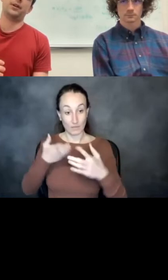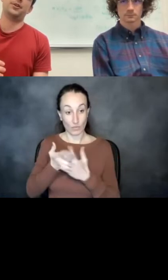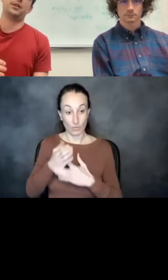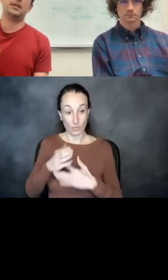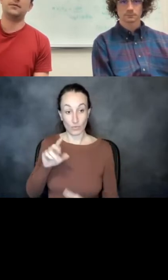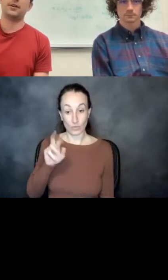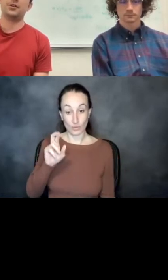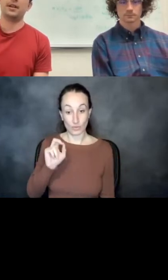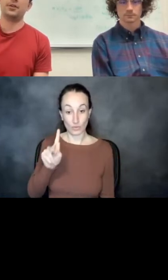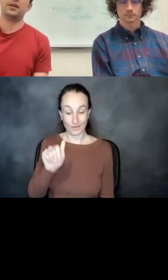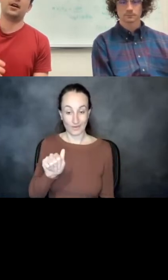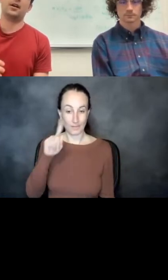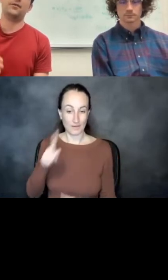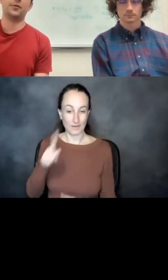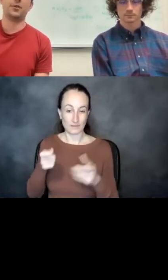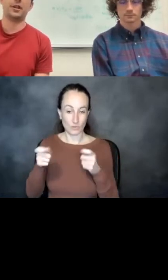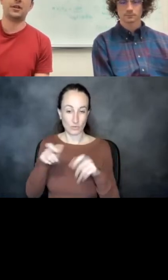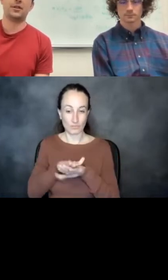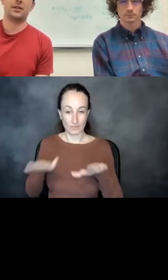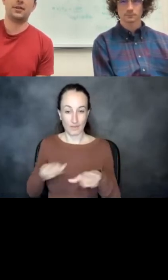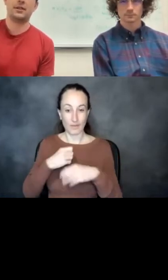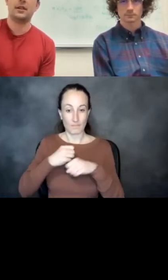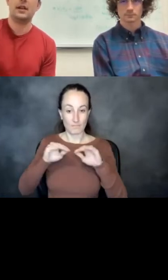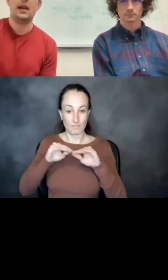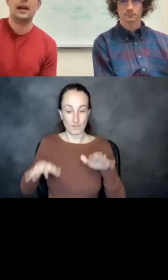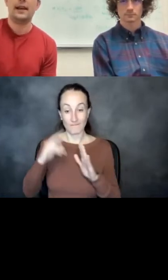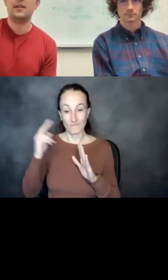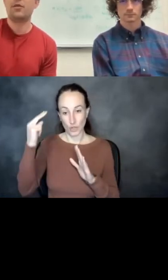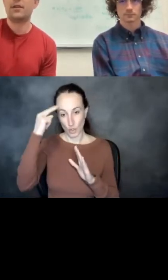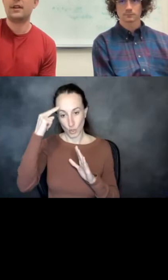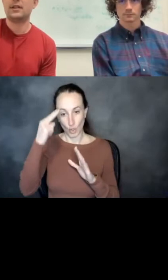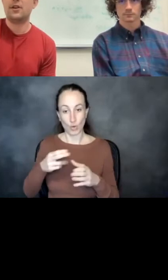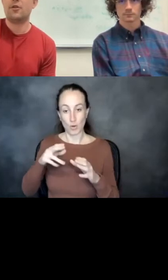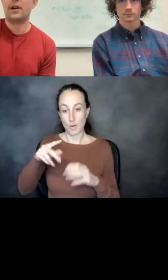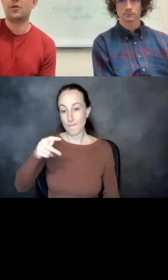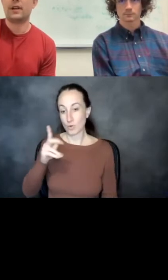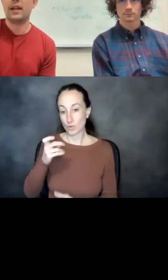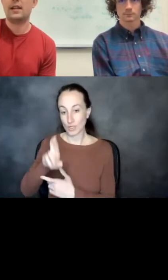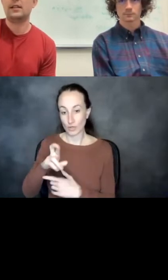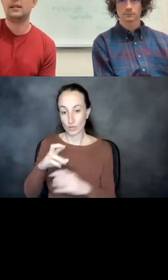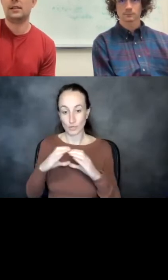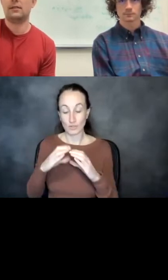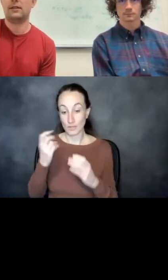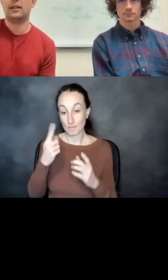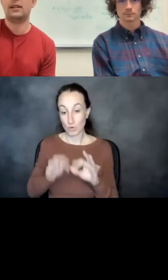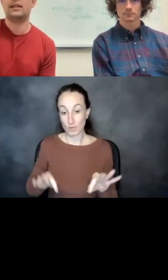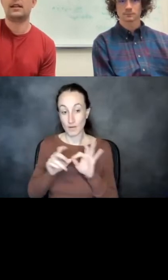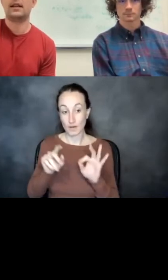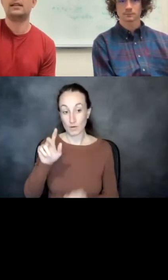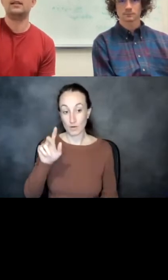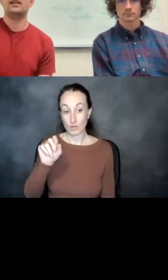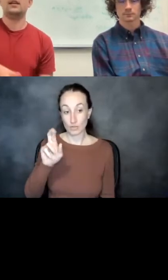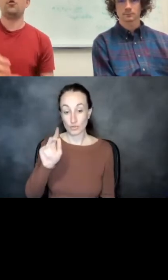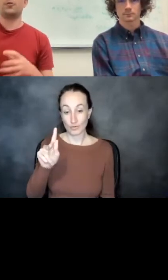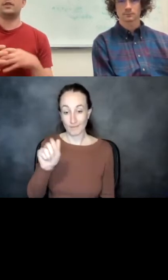proliferation and differentiation of nerve progenitor cells. And the important thing to know about TRIC-A signaling is